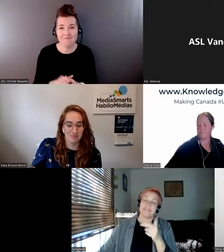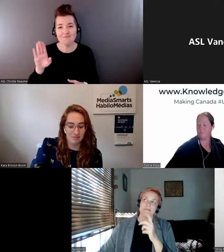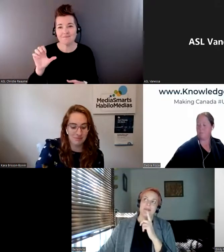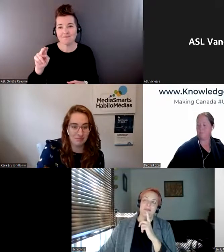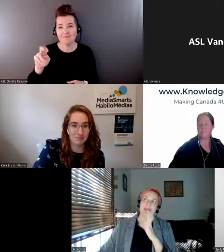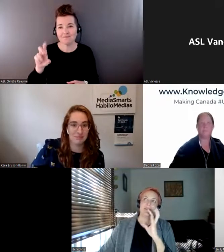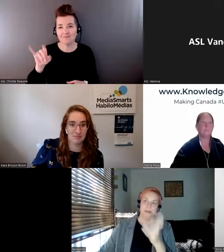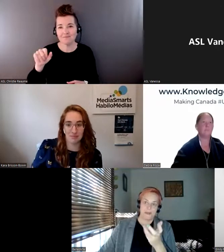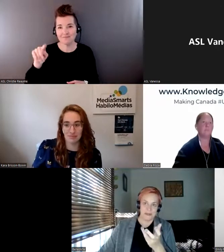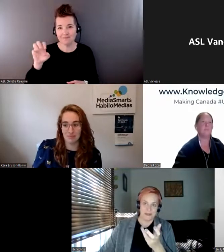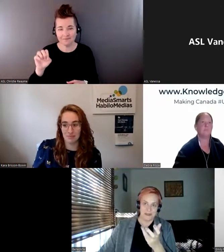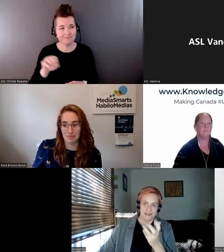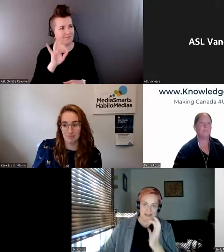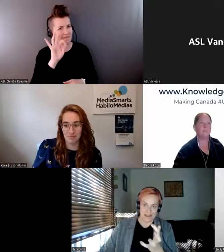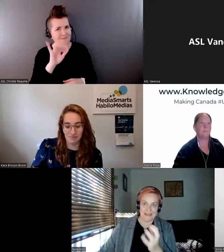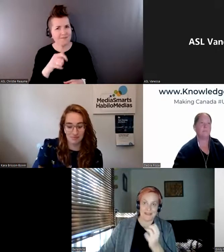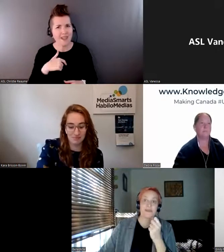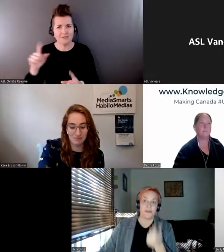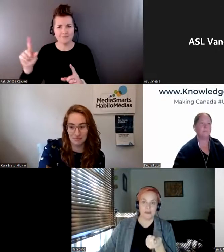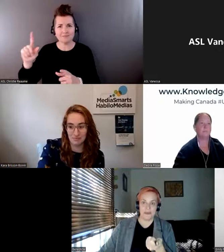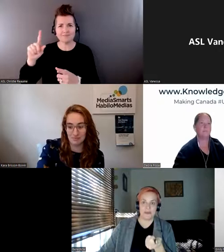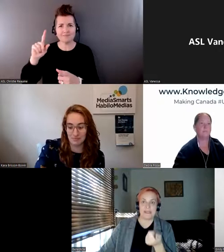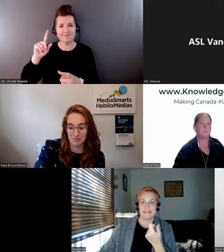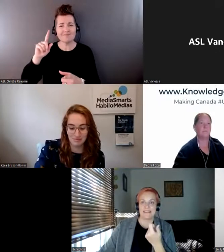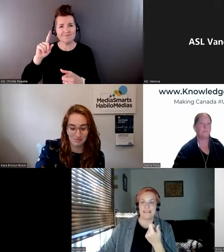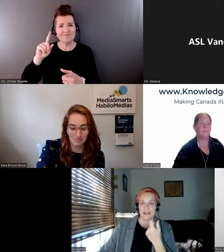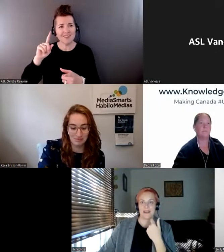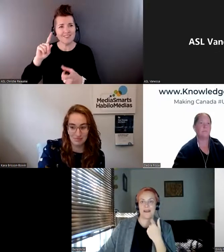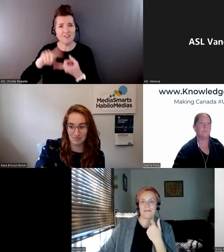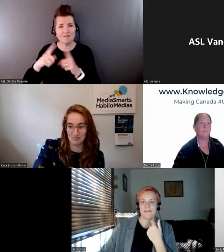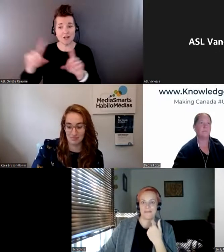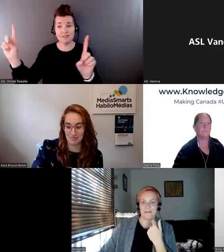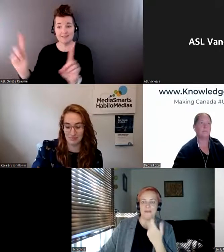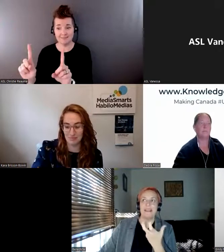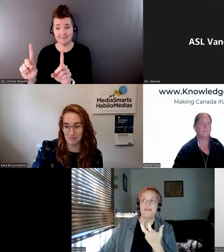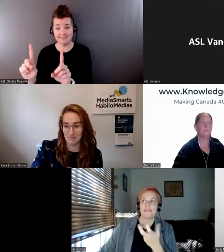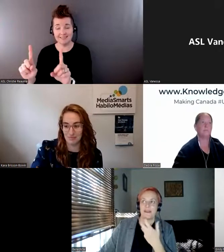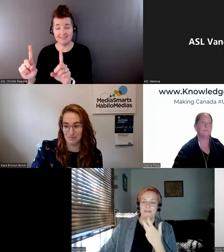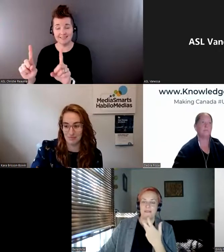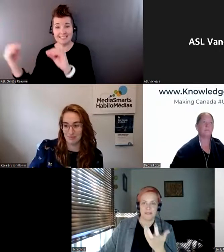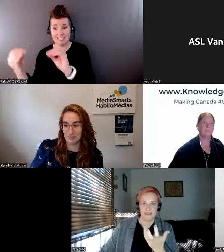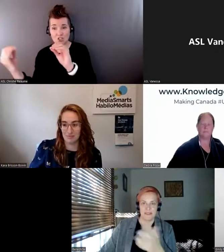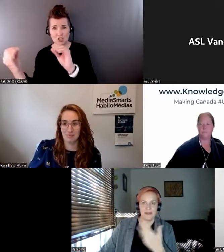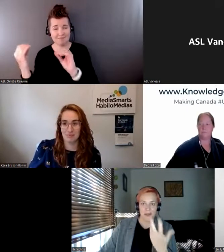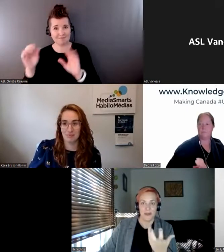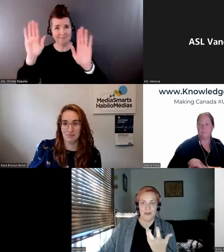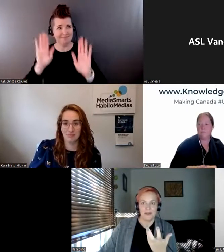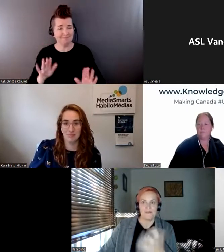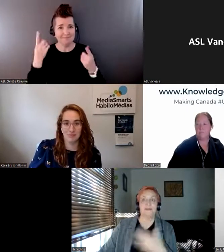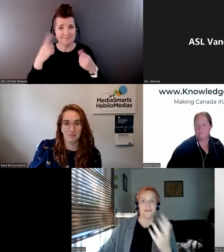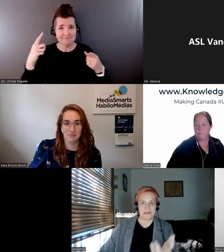this, the fact that the peer-to-peer dynamics is so popular, because I think many of us have always thought, you know,